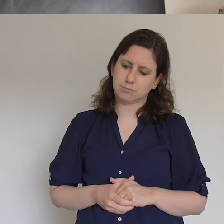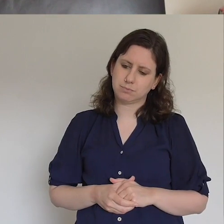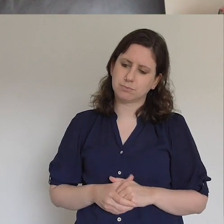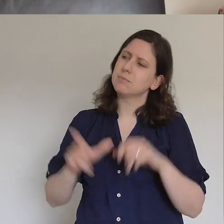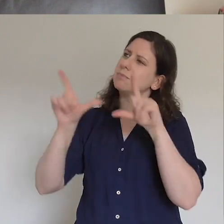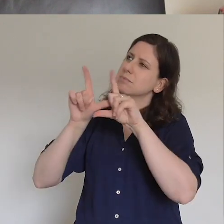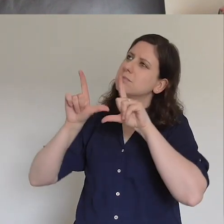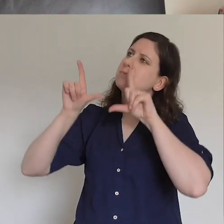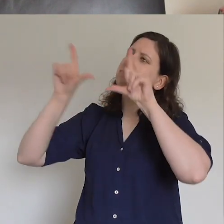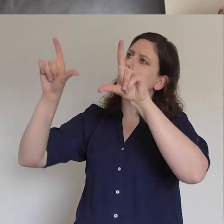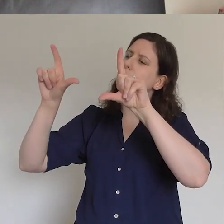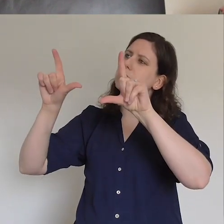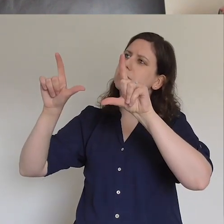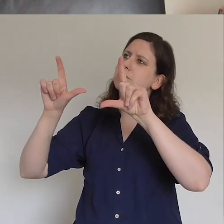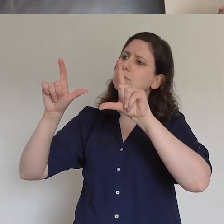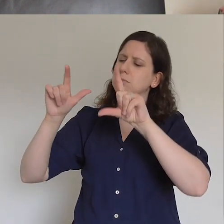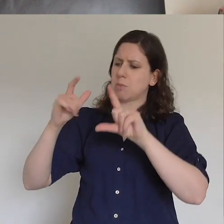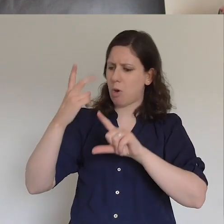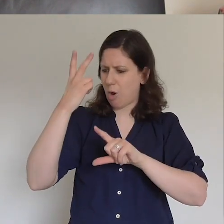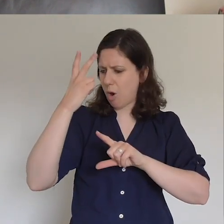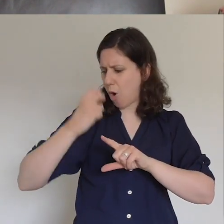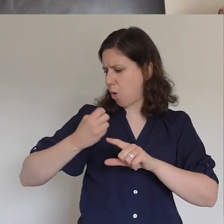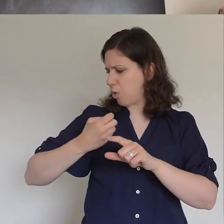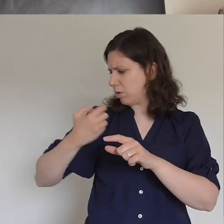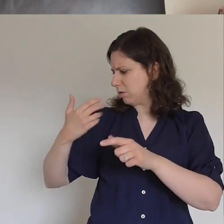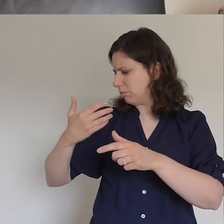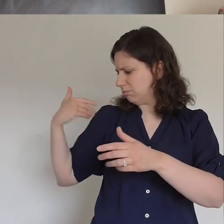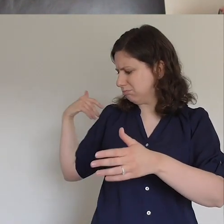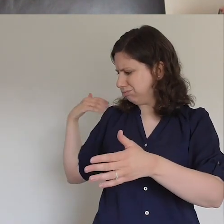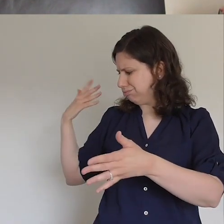Lord I choose to turn my back on what I've been doing before